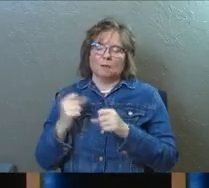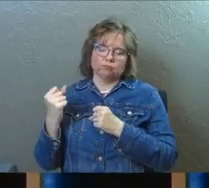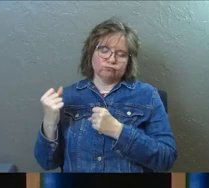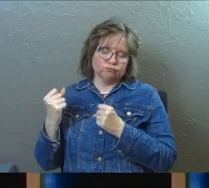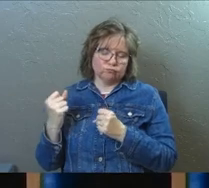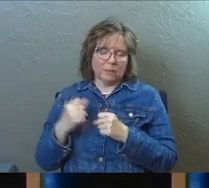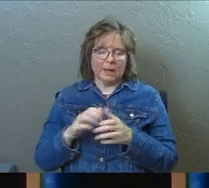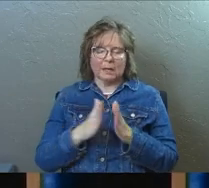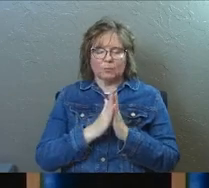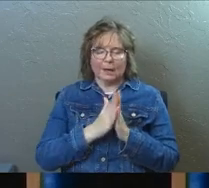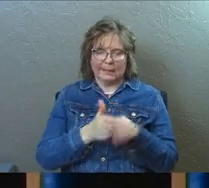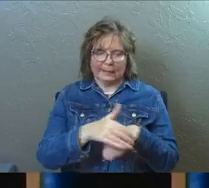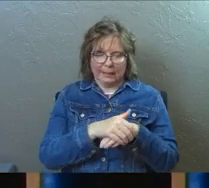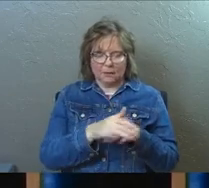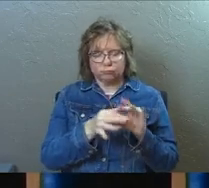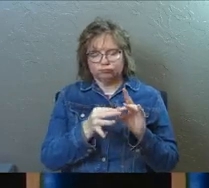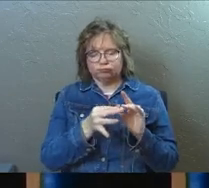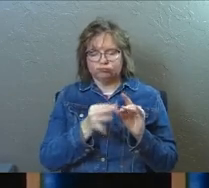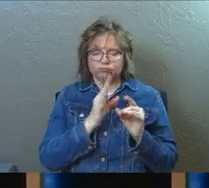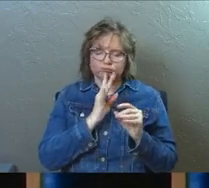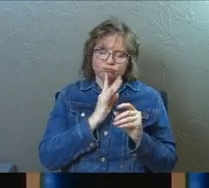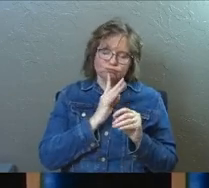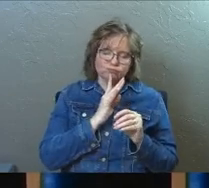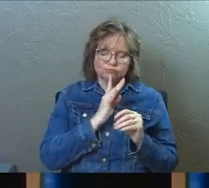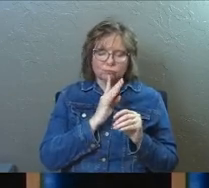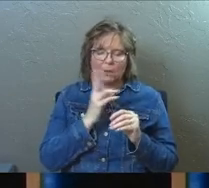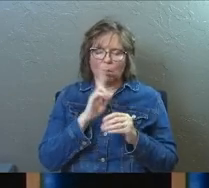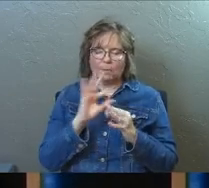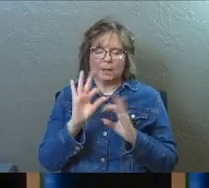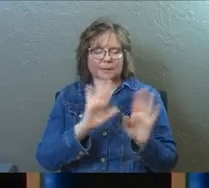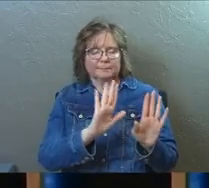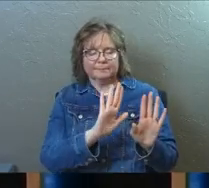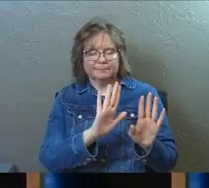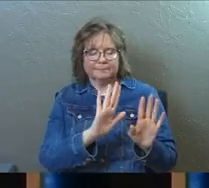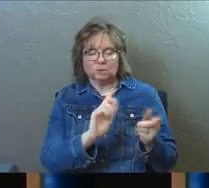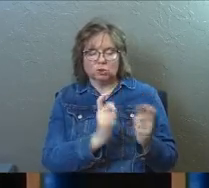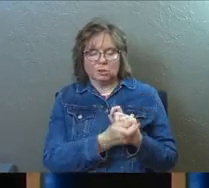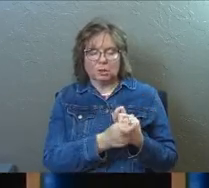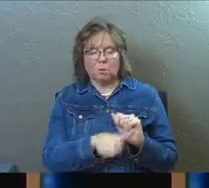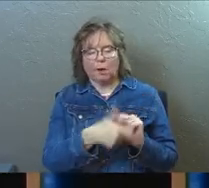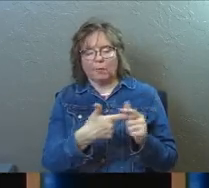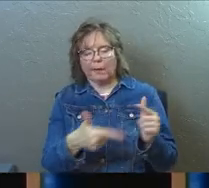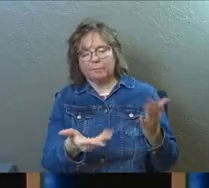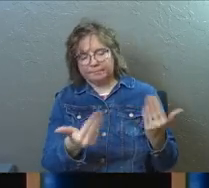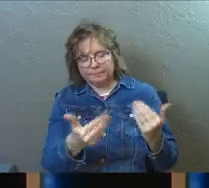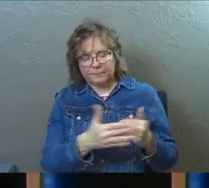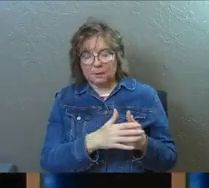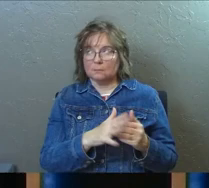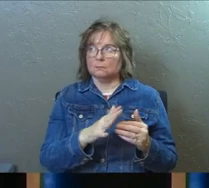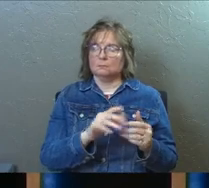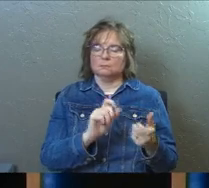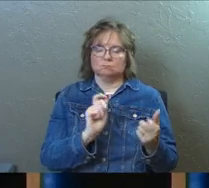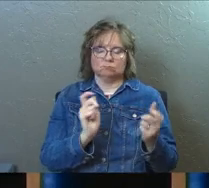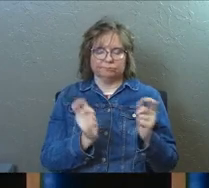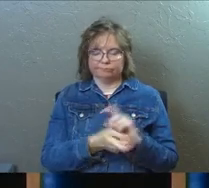in English and the Holy Spirit just came into the moment and said, I would like you to shift. And so I shifted.